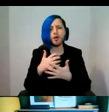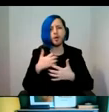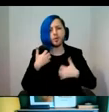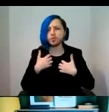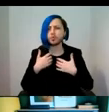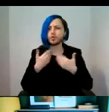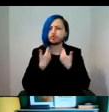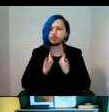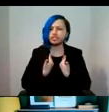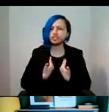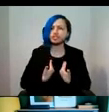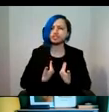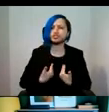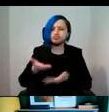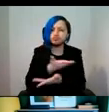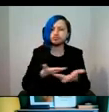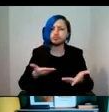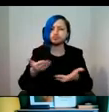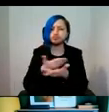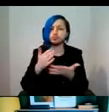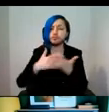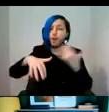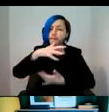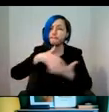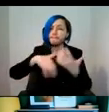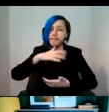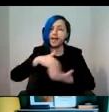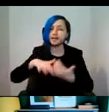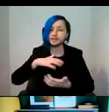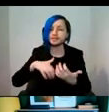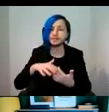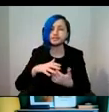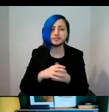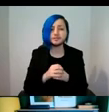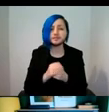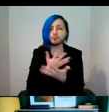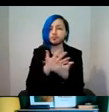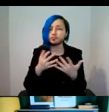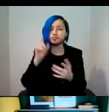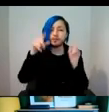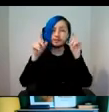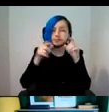was very high in complexity, I would describe, and lots of insights about challenges.